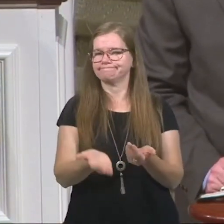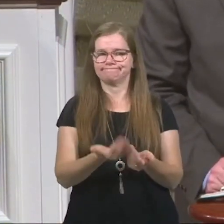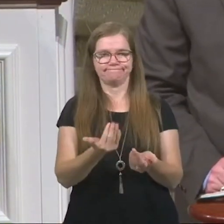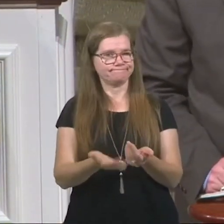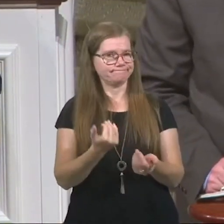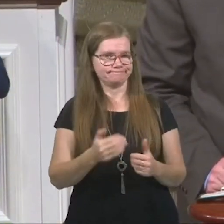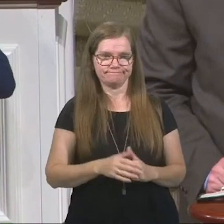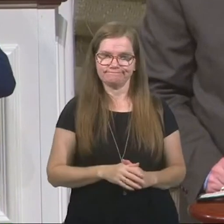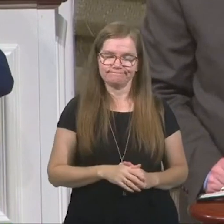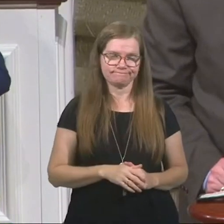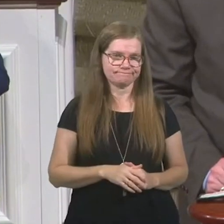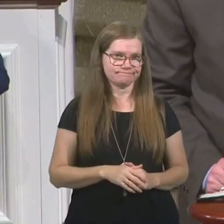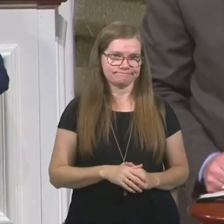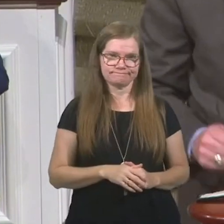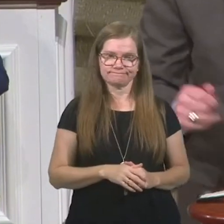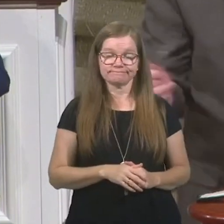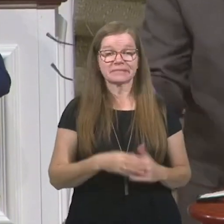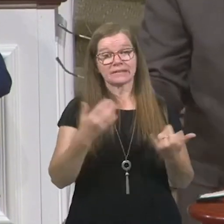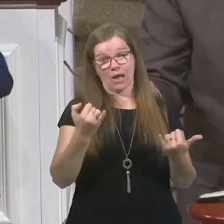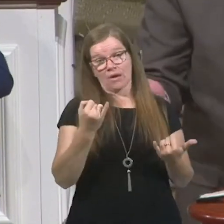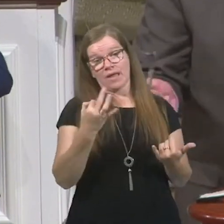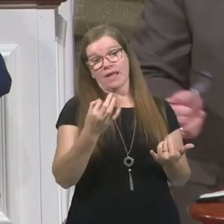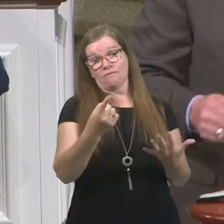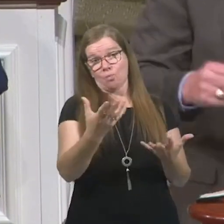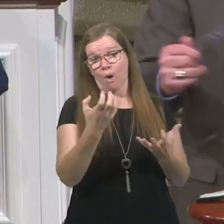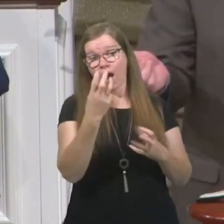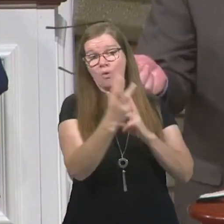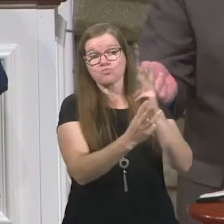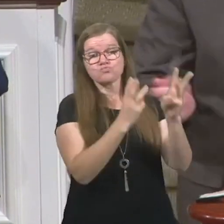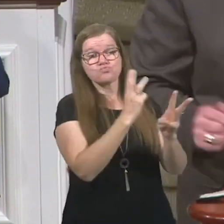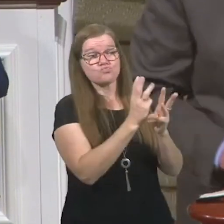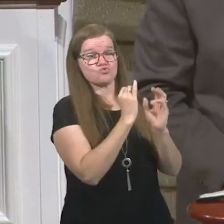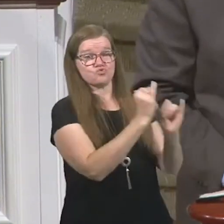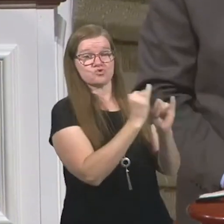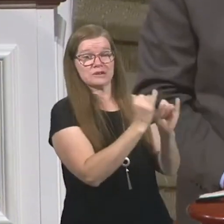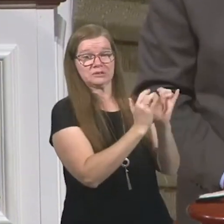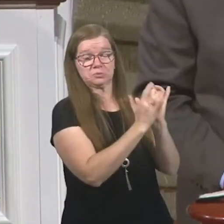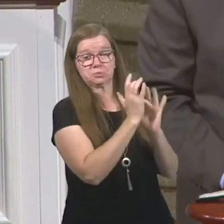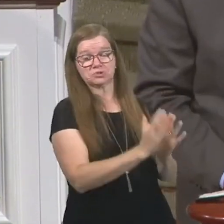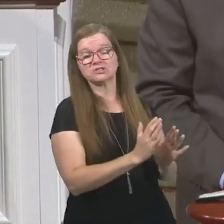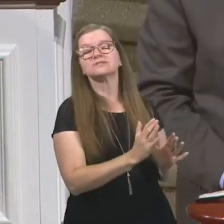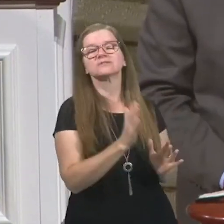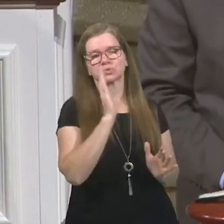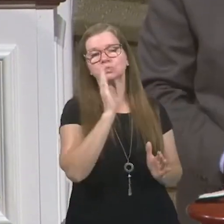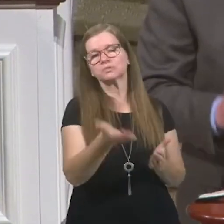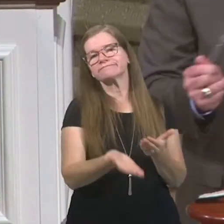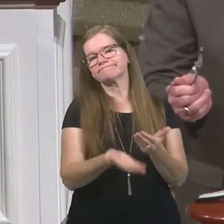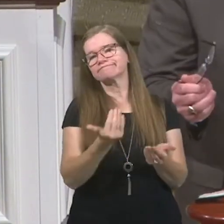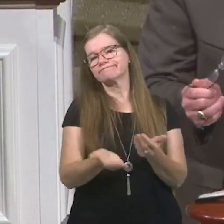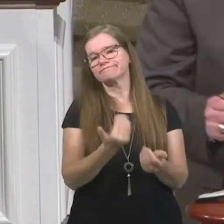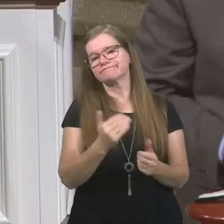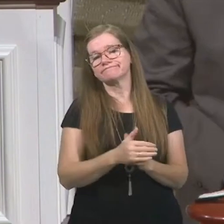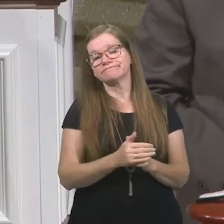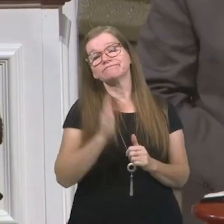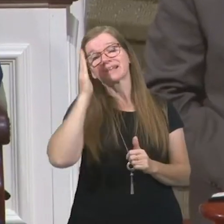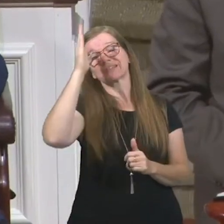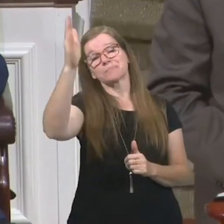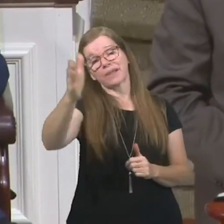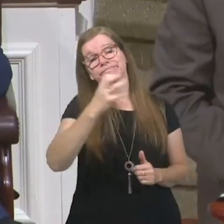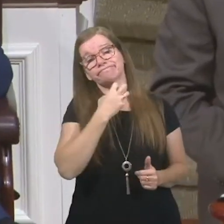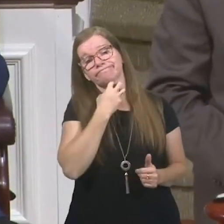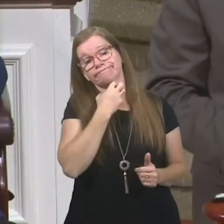be as easy. Now, if you want to just be a worldly Christian, it's not going to be that difficult. You'll regret it one day.